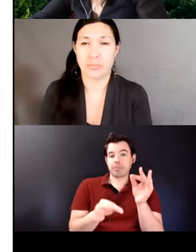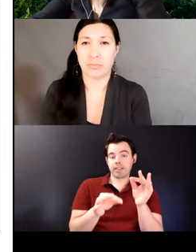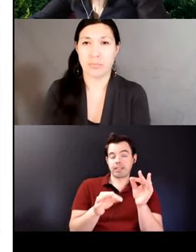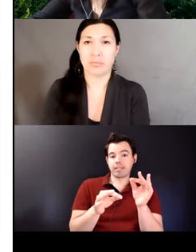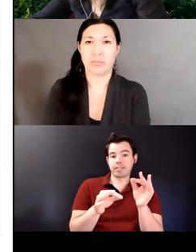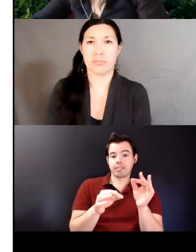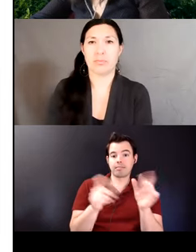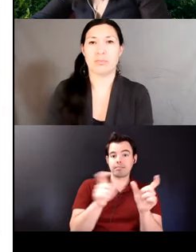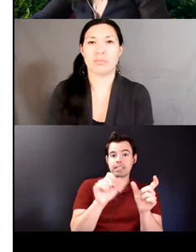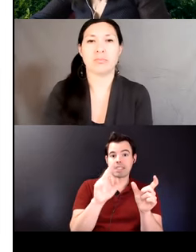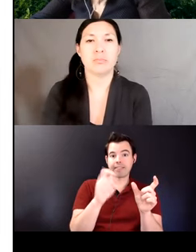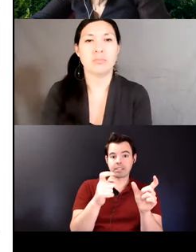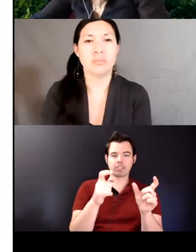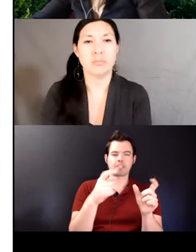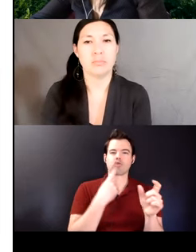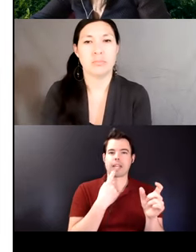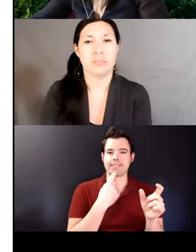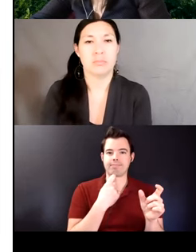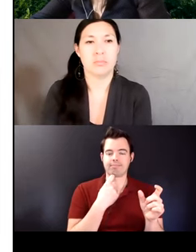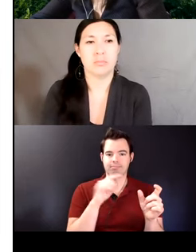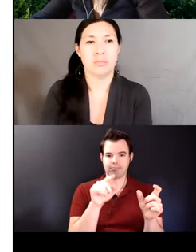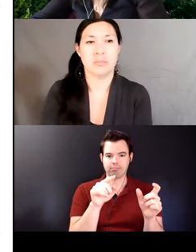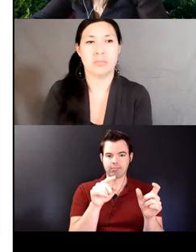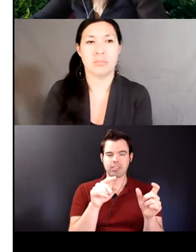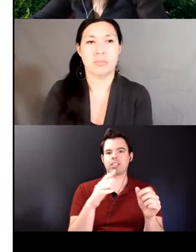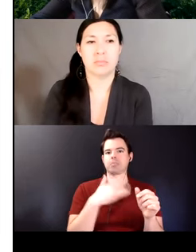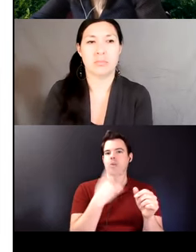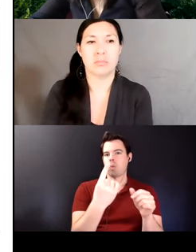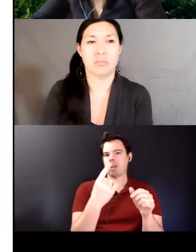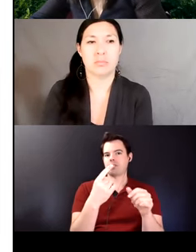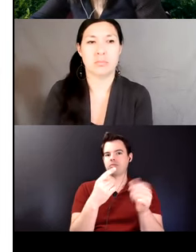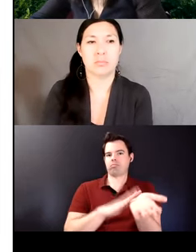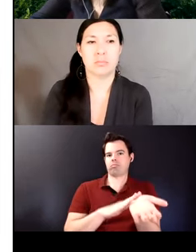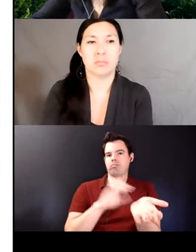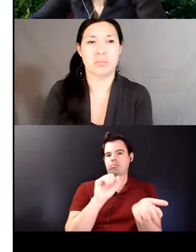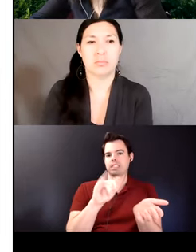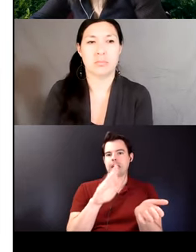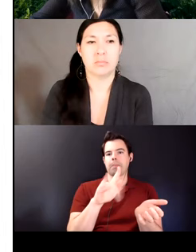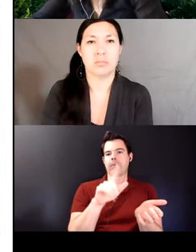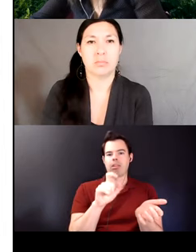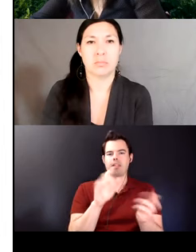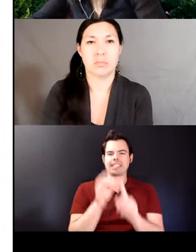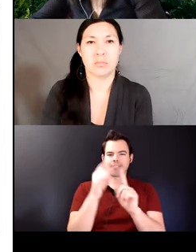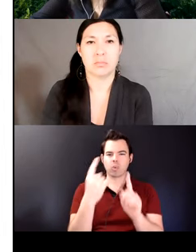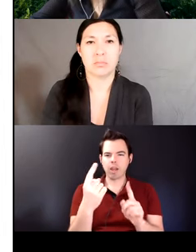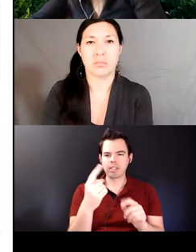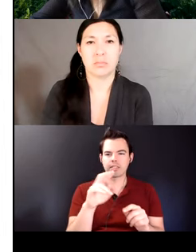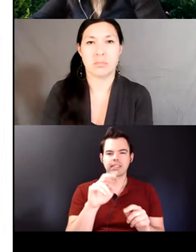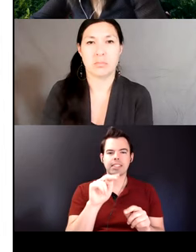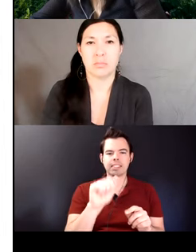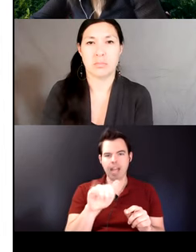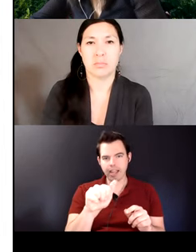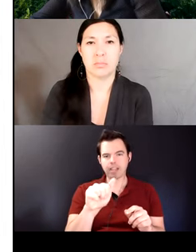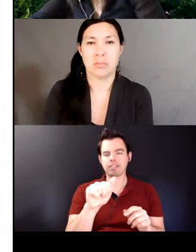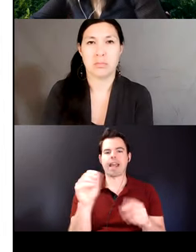the ones in red are normally monosyllabic except naya or raya simplex suffixes bear